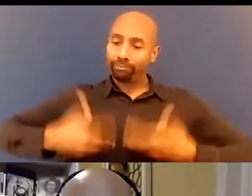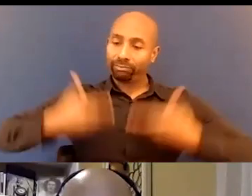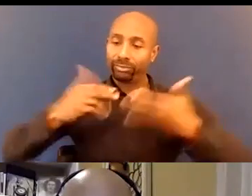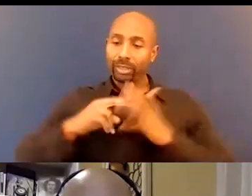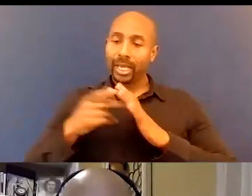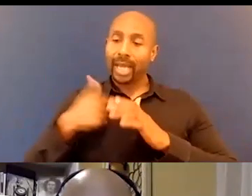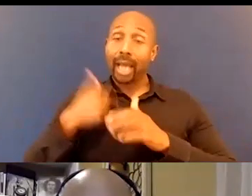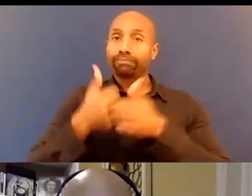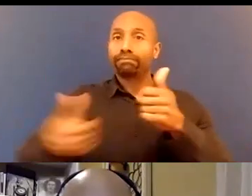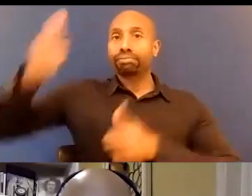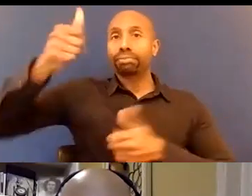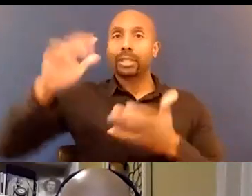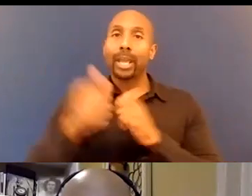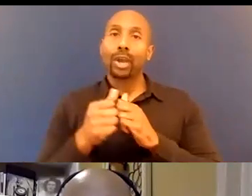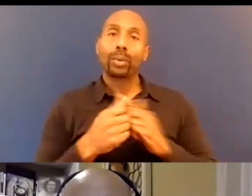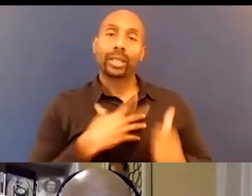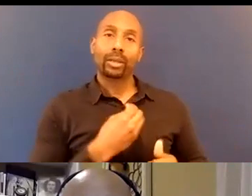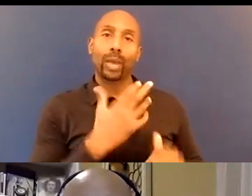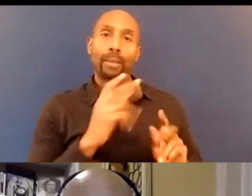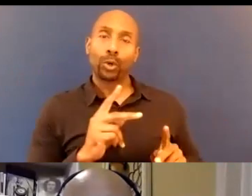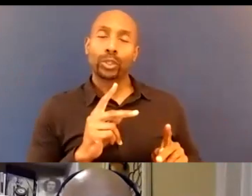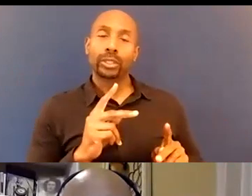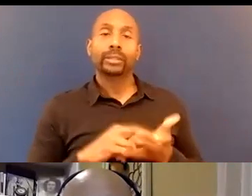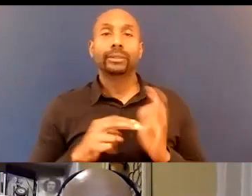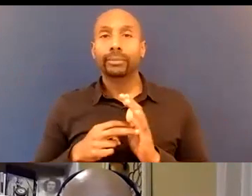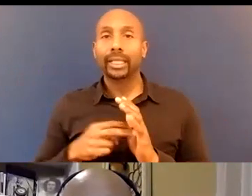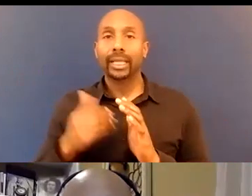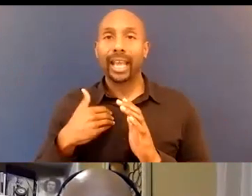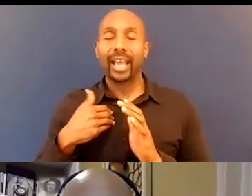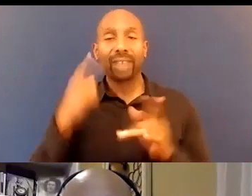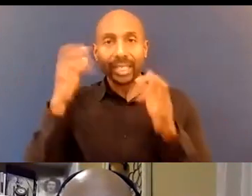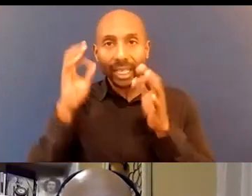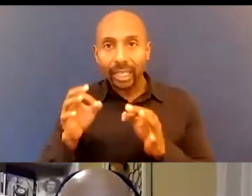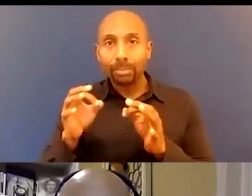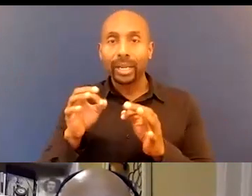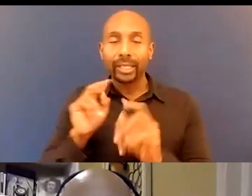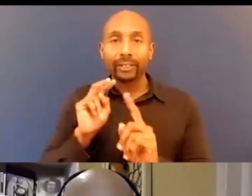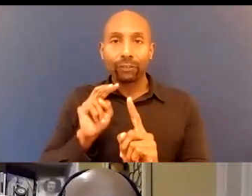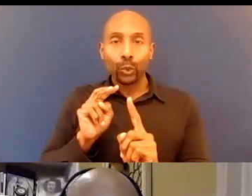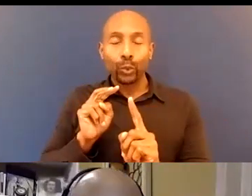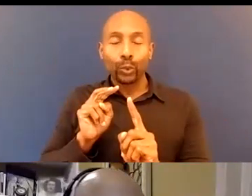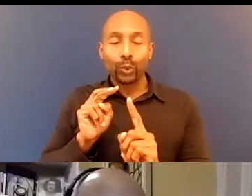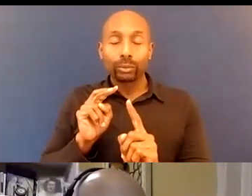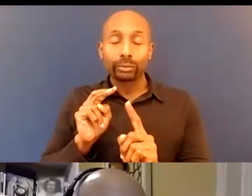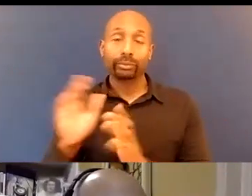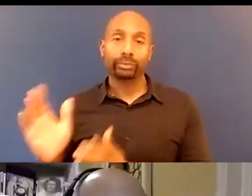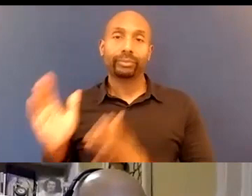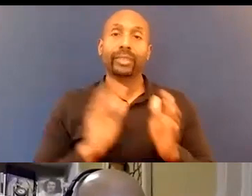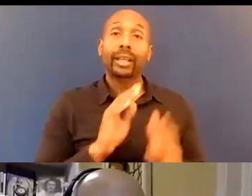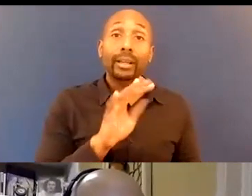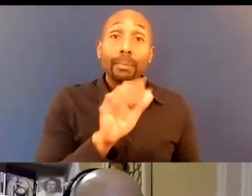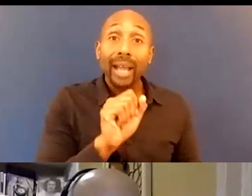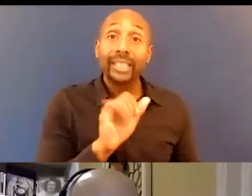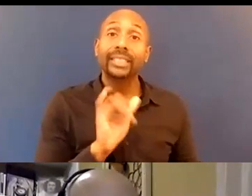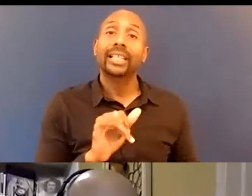to me a very real deliberate belief that you've got and when I look at bias I really look at those with more that could be